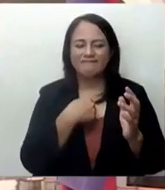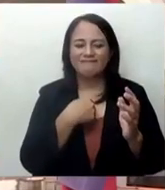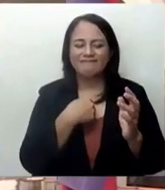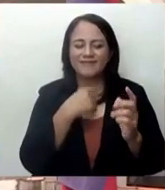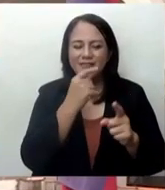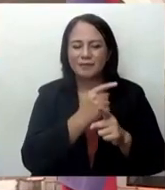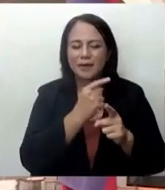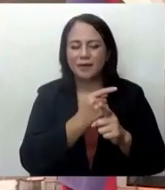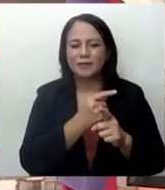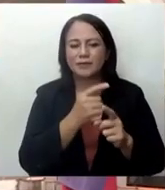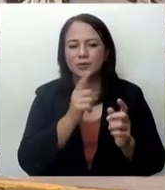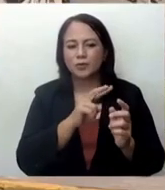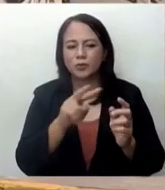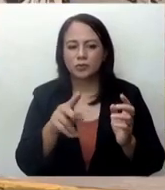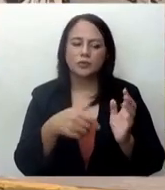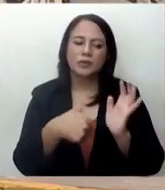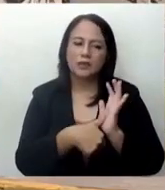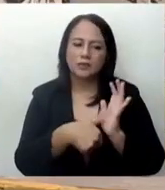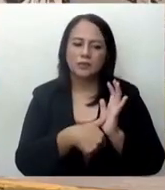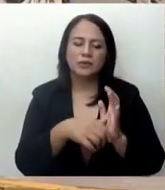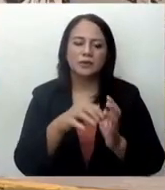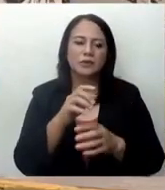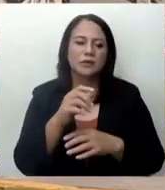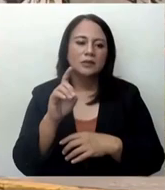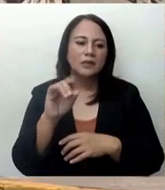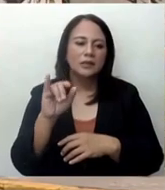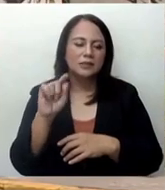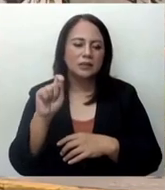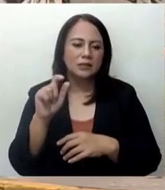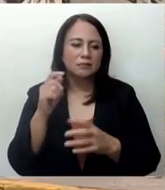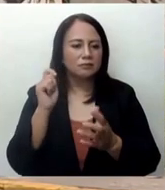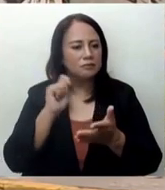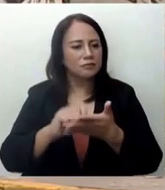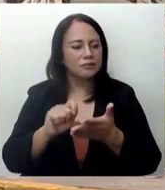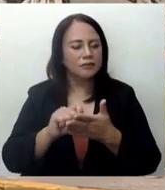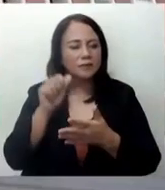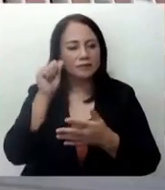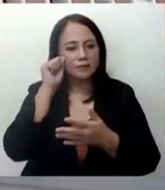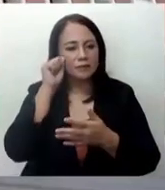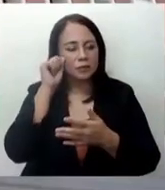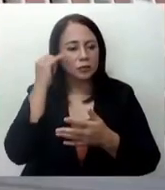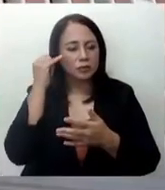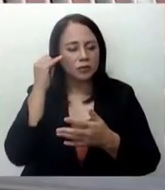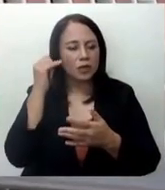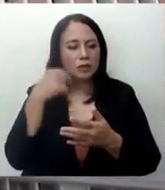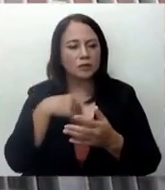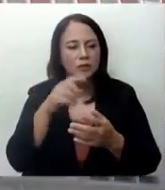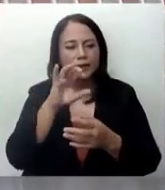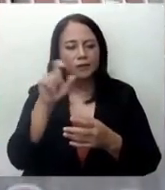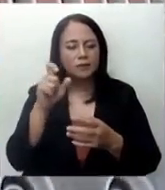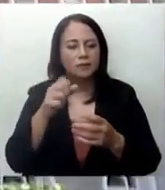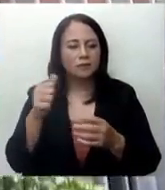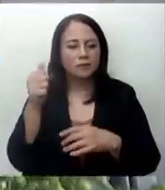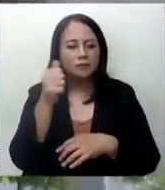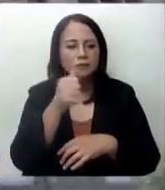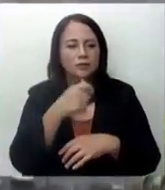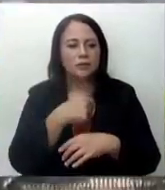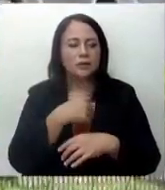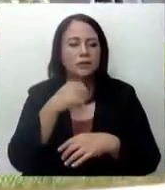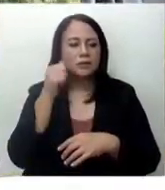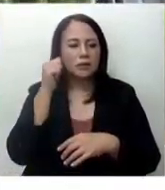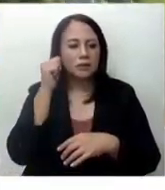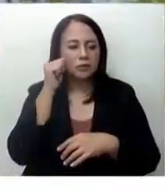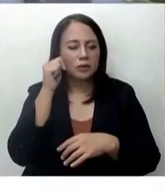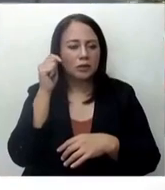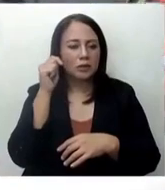election, the group of former DICT Secretary Elisario Rio Jr. and former Comunic Commissioner Augusto Lutman is asking